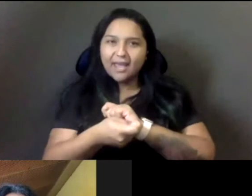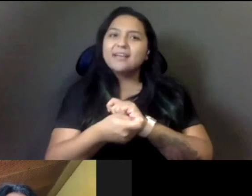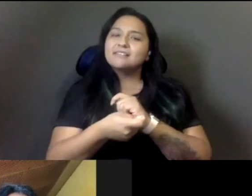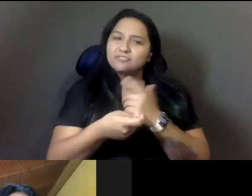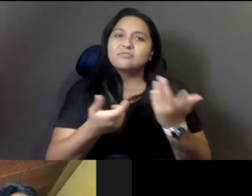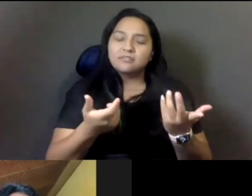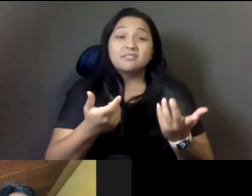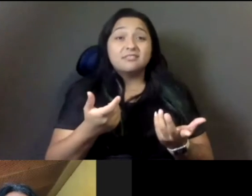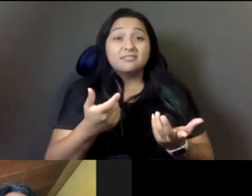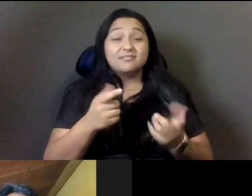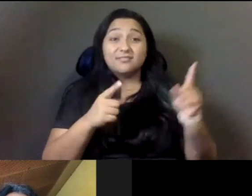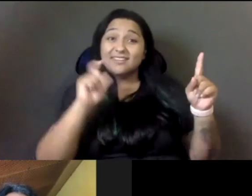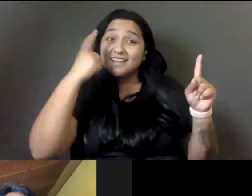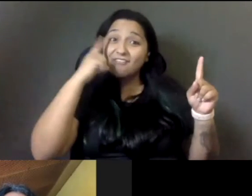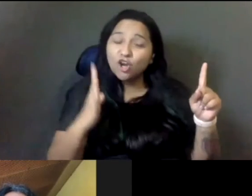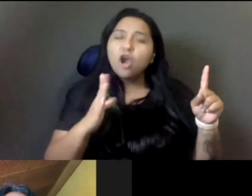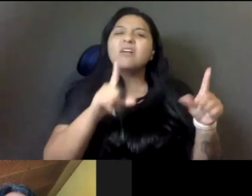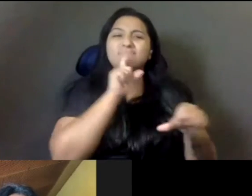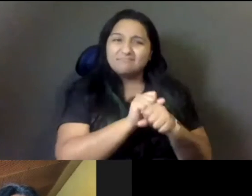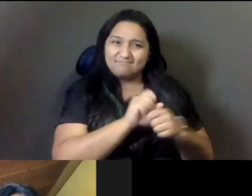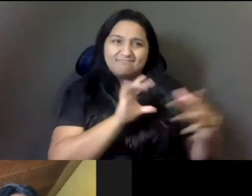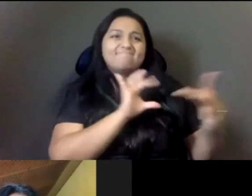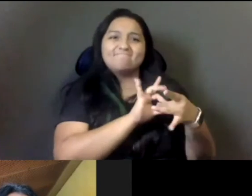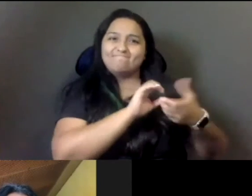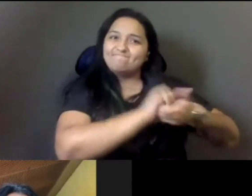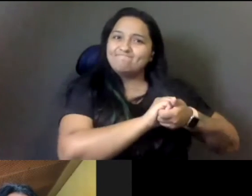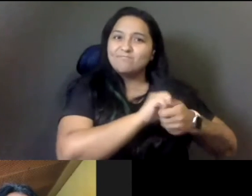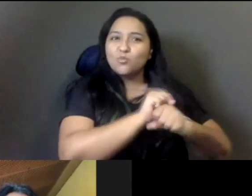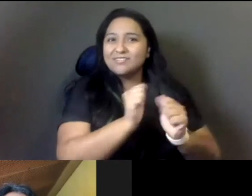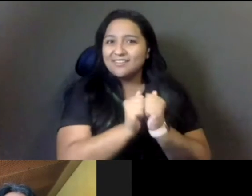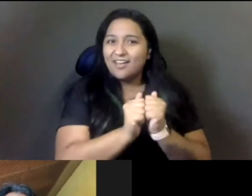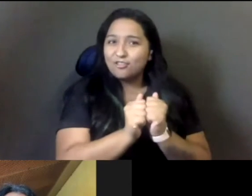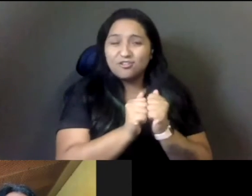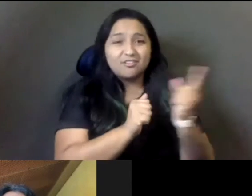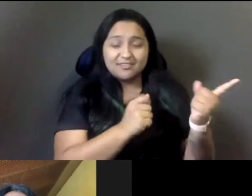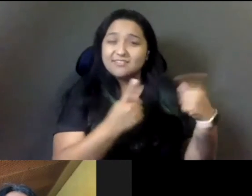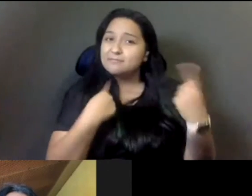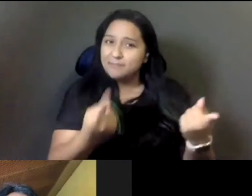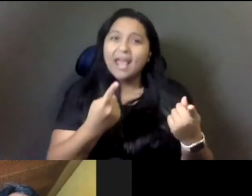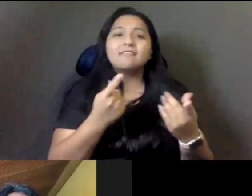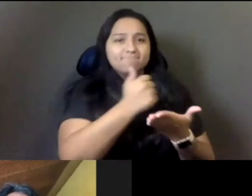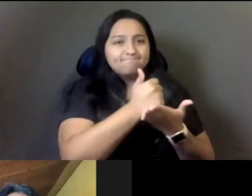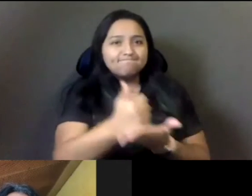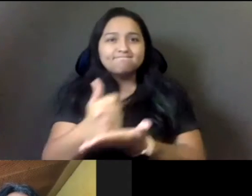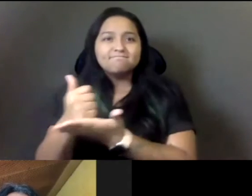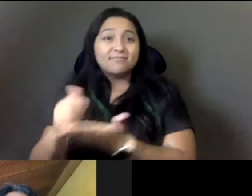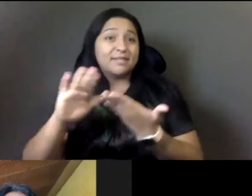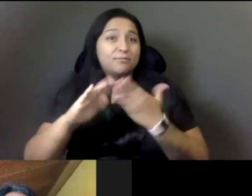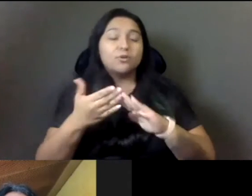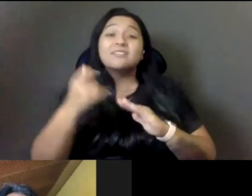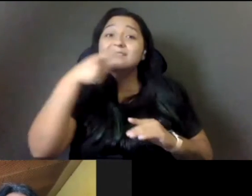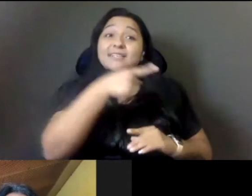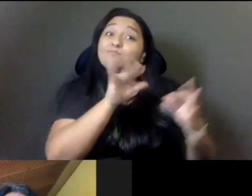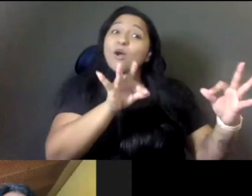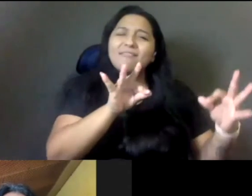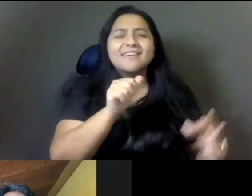governor has been a true partner and governor Newsom, um, has been a partner to our communities and he's not perfect, but let me tell you these